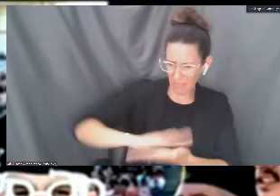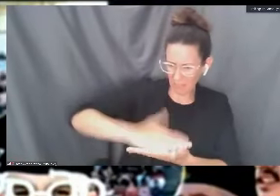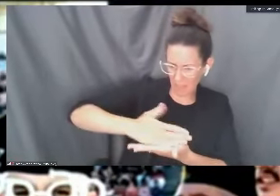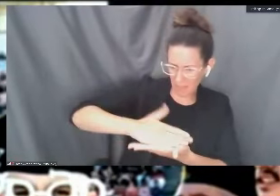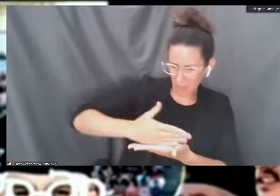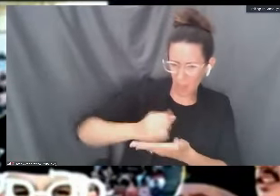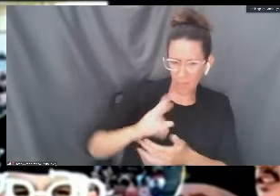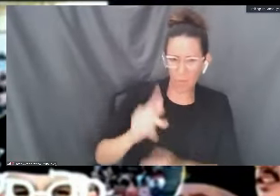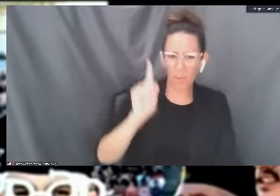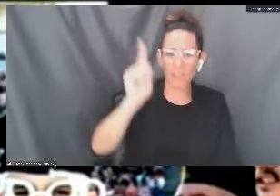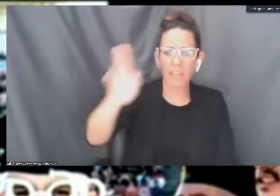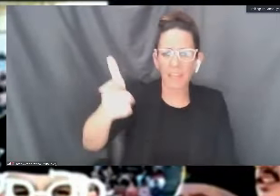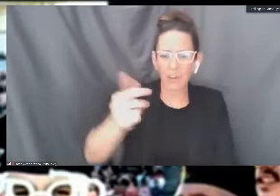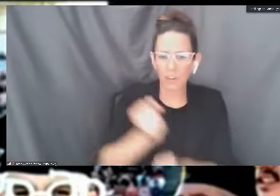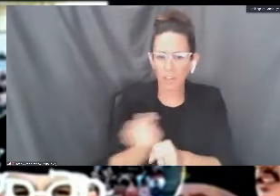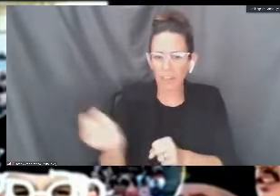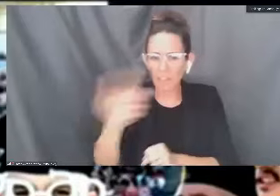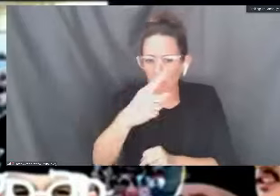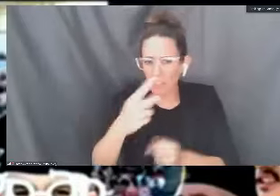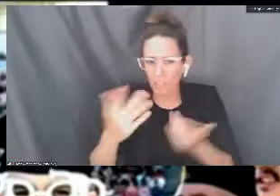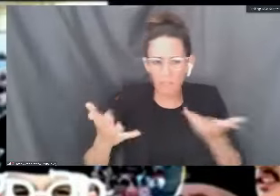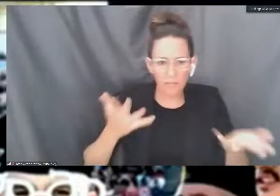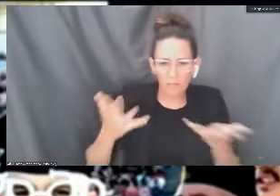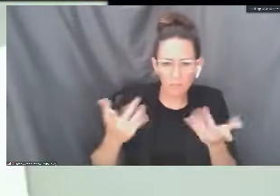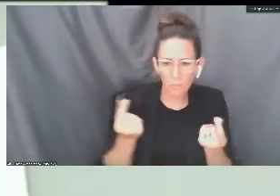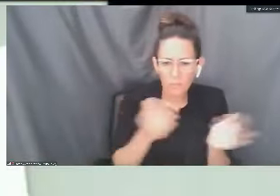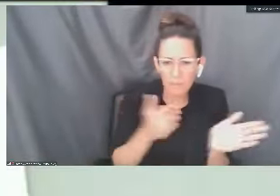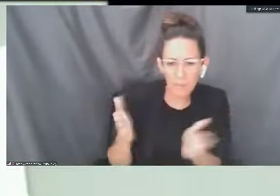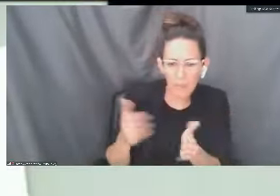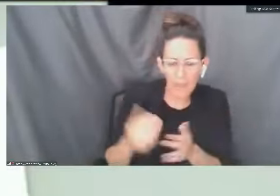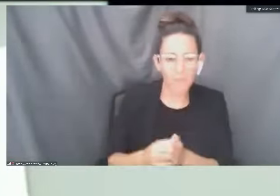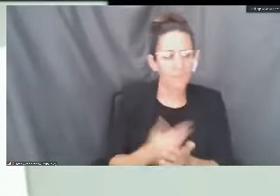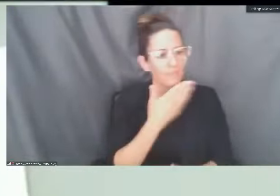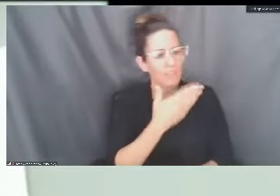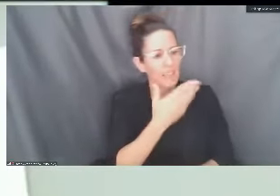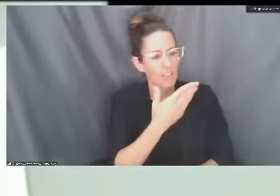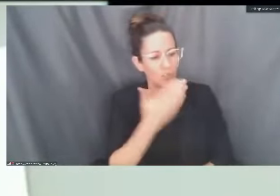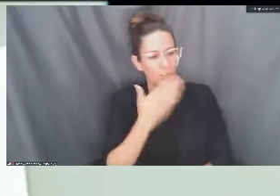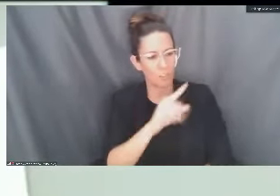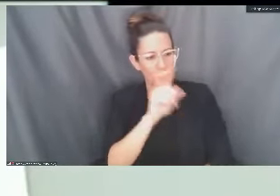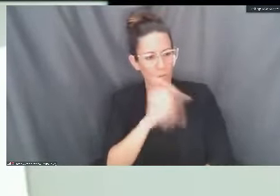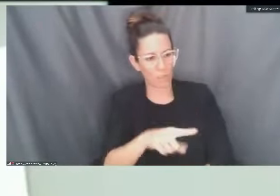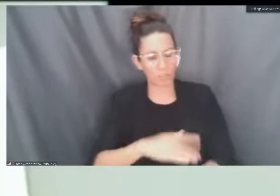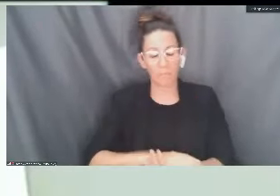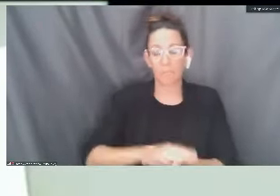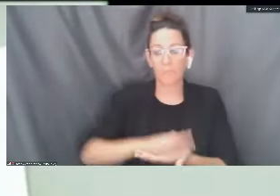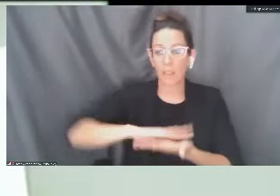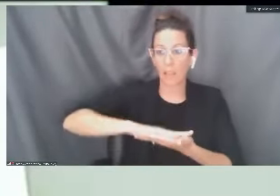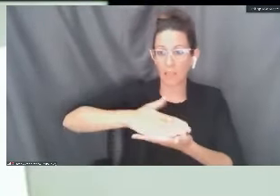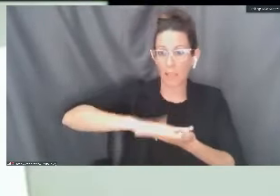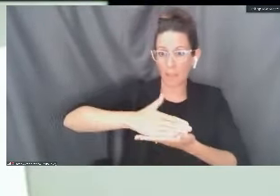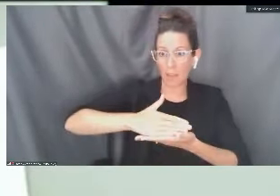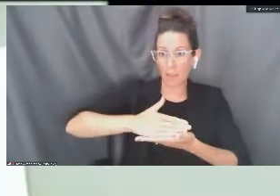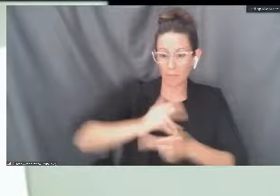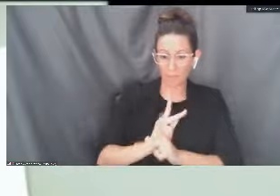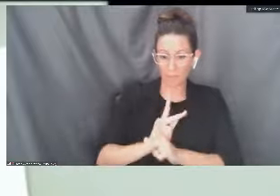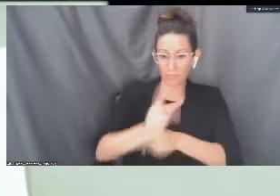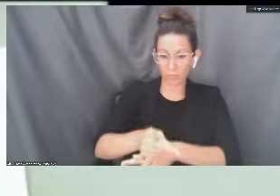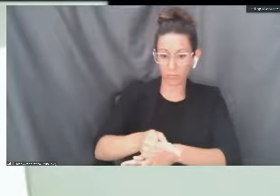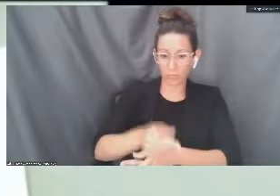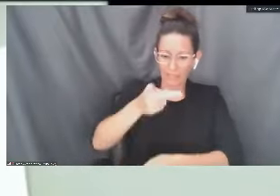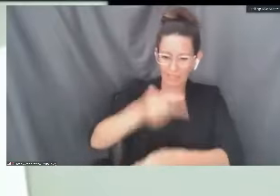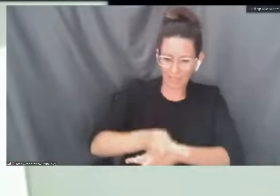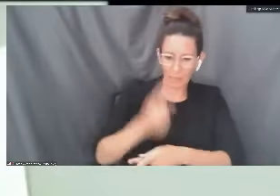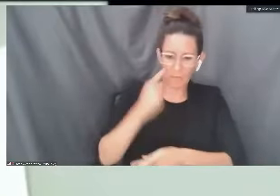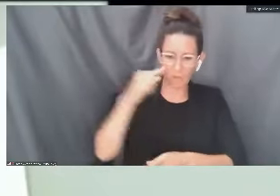bring it back later or next year? Excellent question. So laptops that were checked out for the semester are for the duration